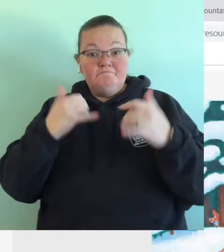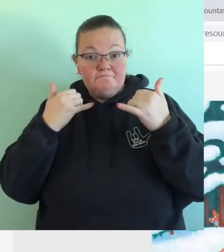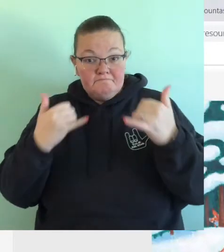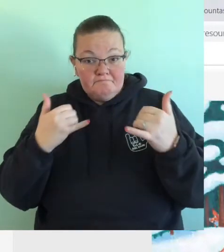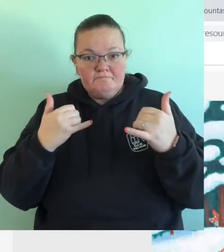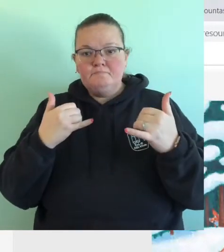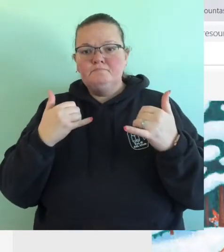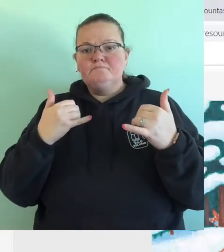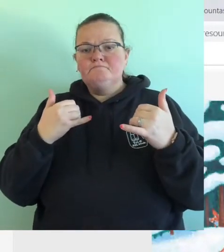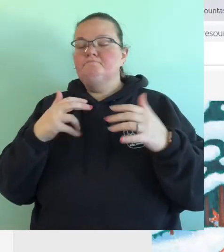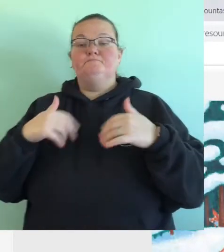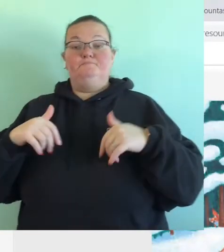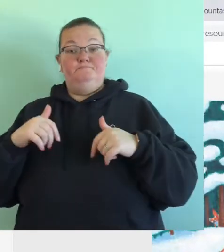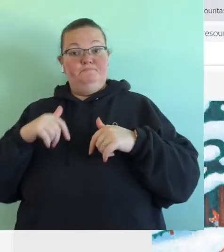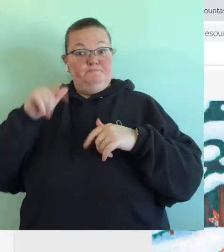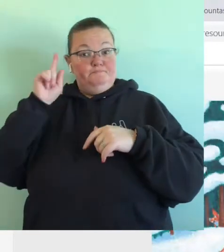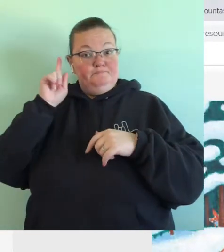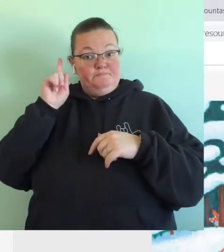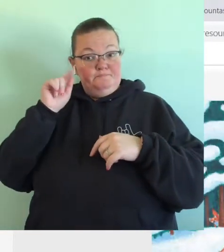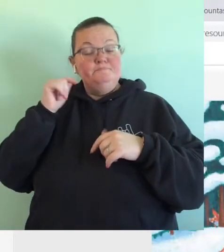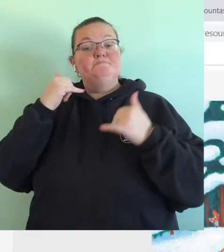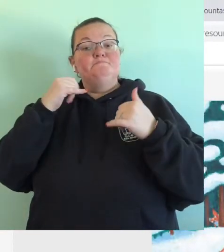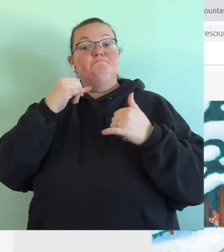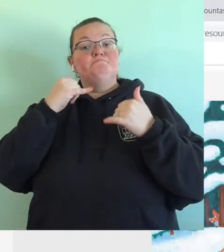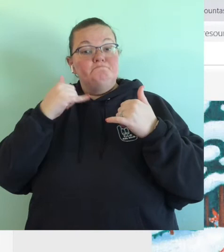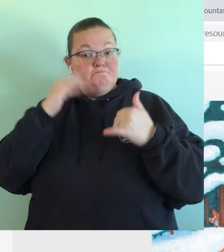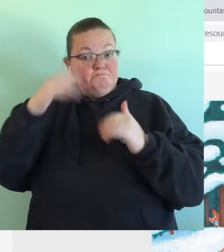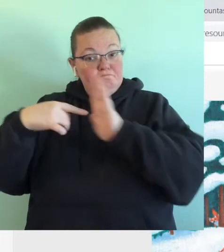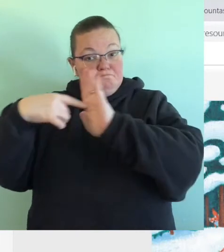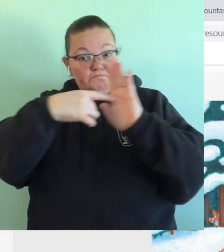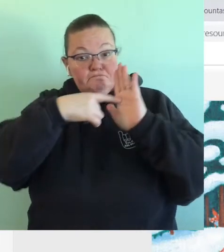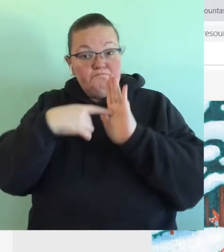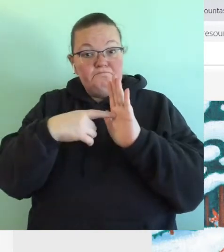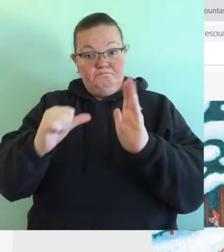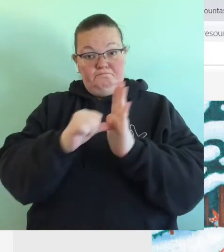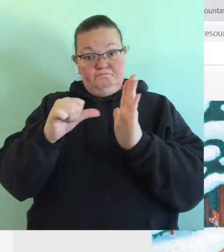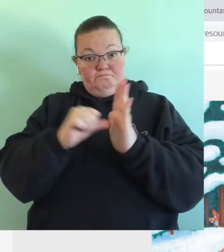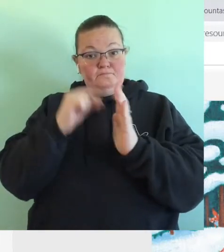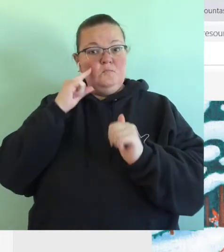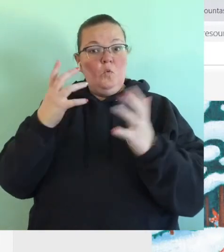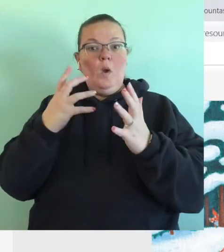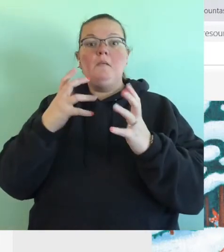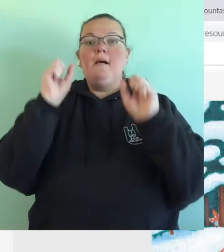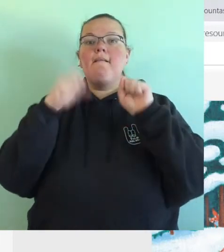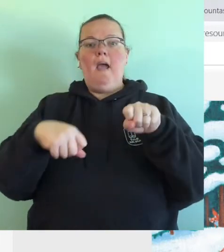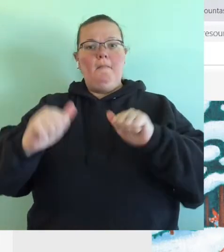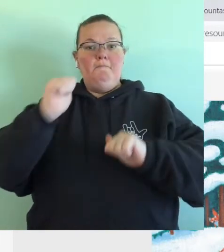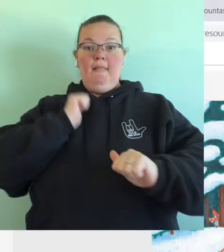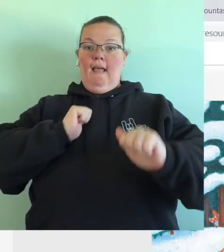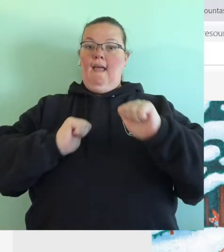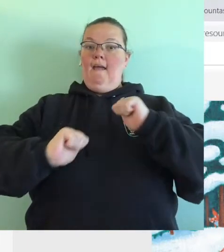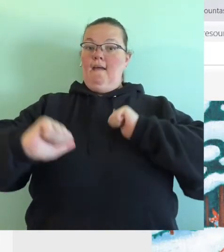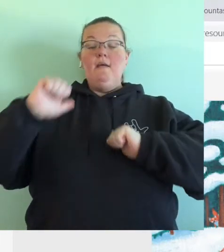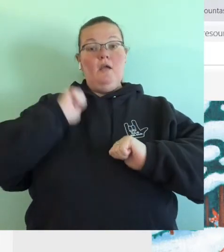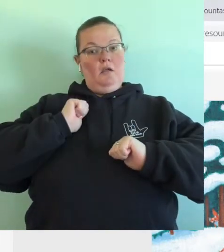Now I am just going to show you the pages for the play. This is an awesome thing